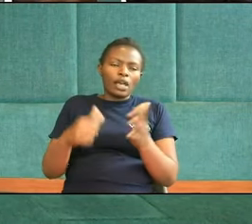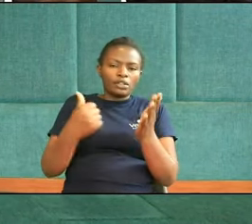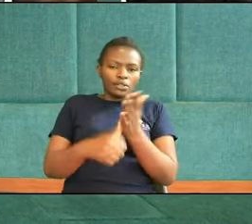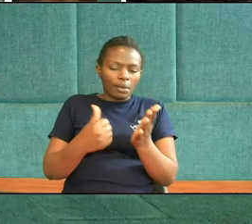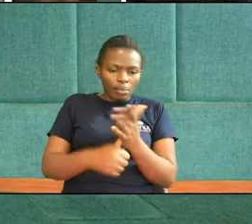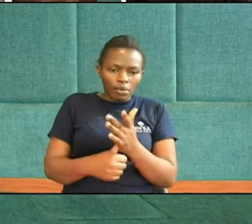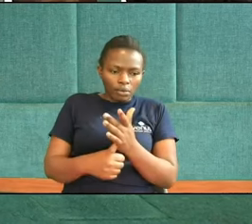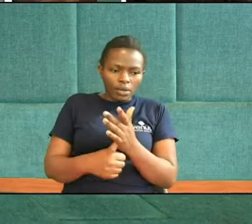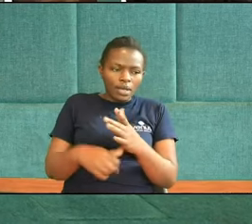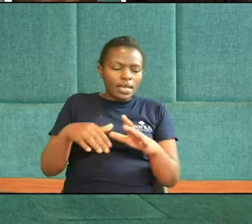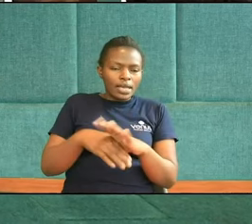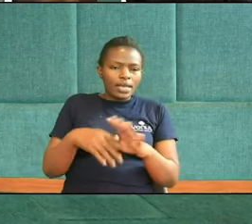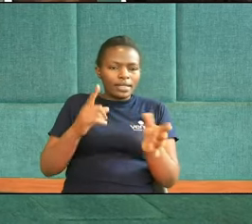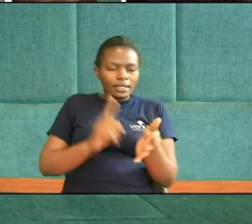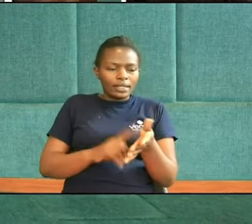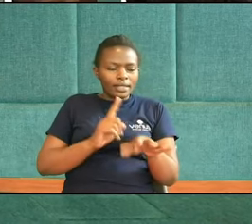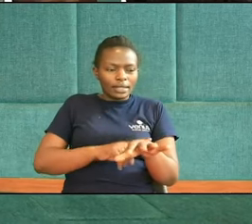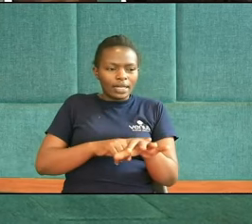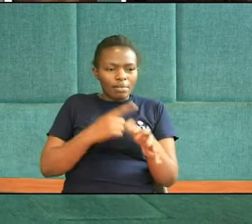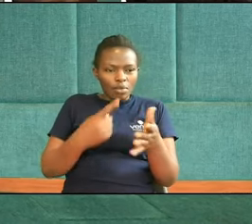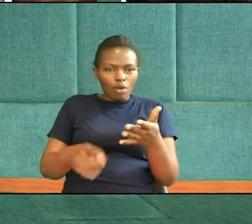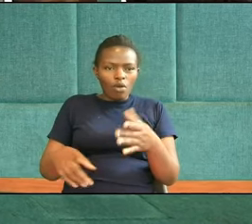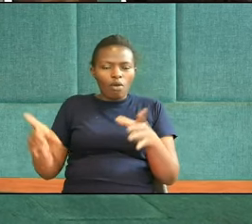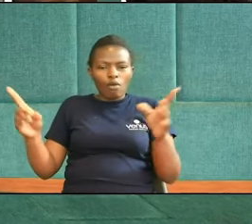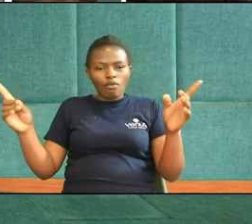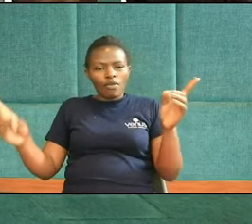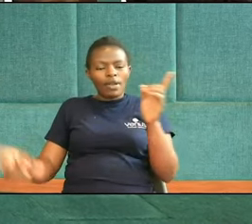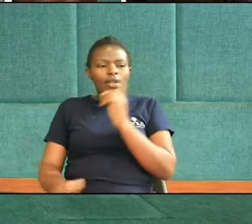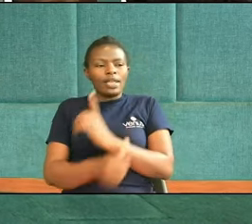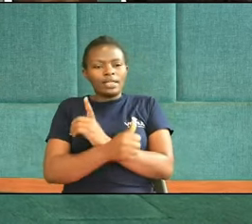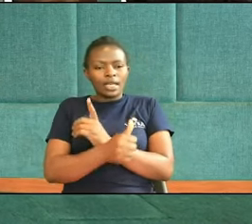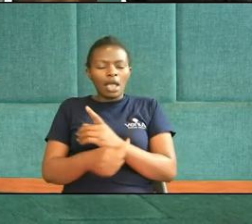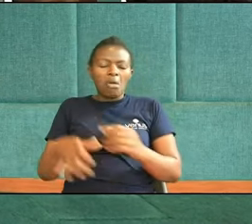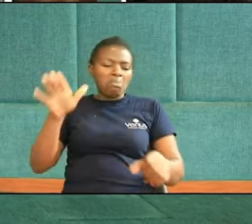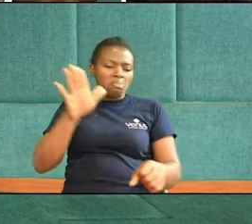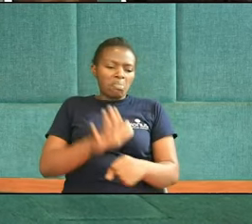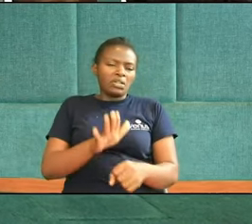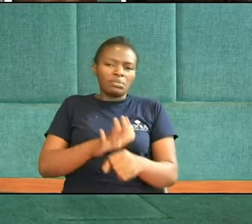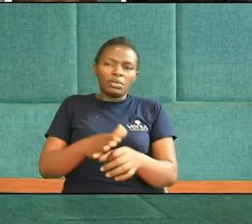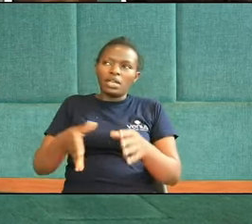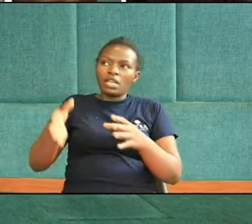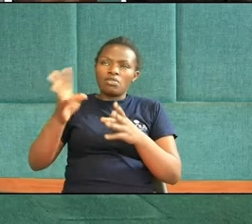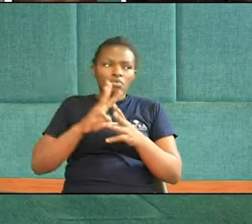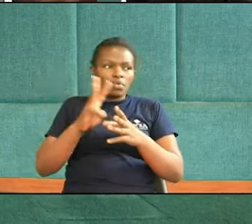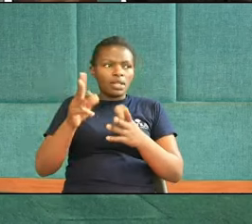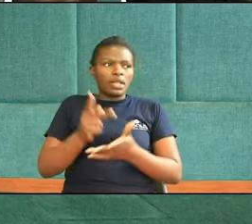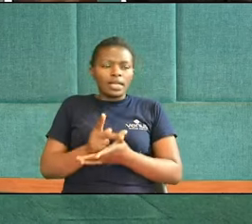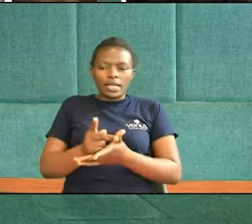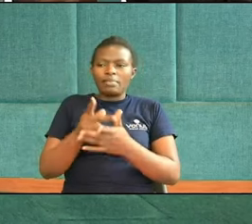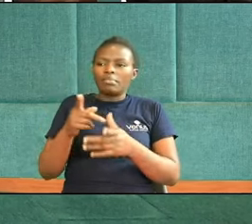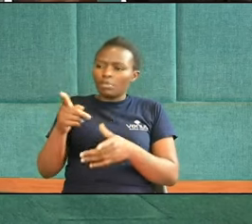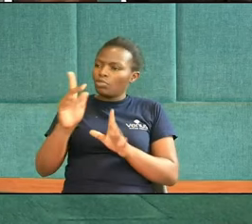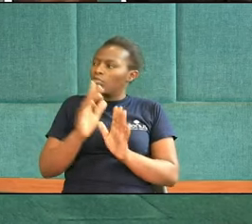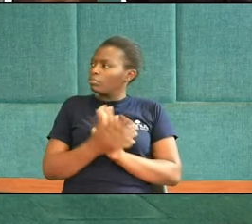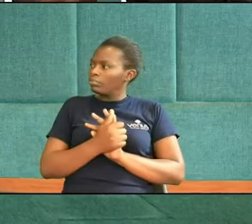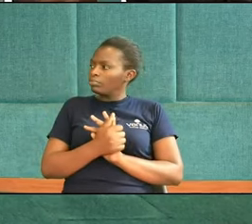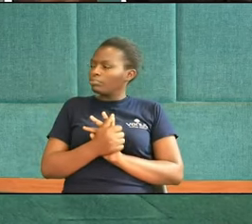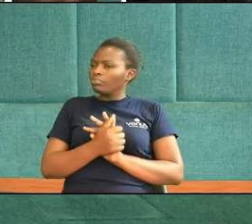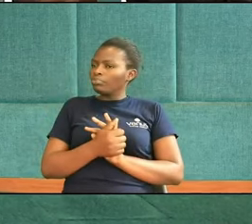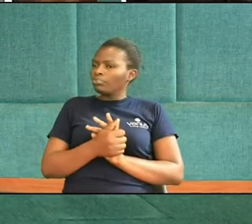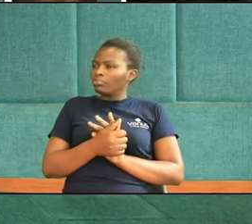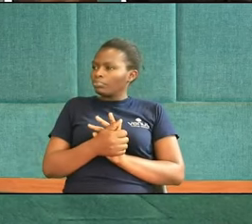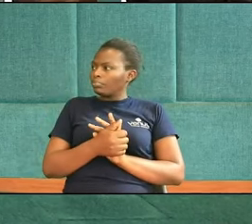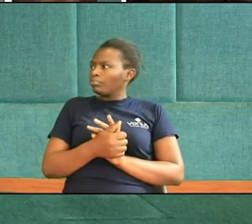In the time of Extreme pressure He will keep you Amen Amen Omwiri